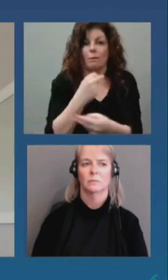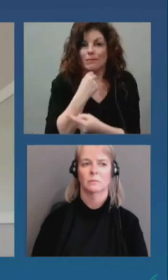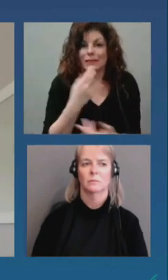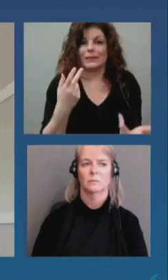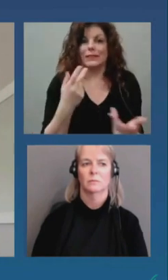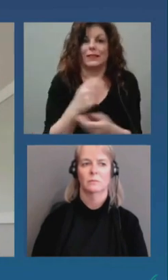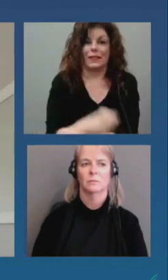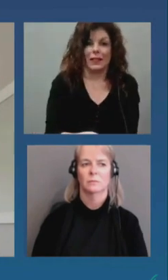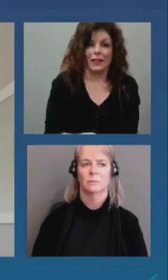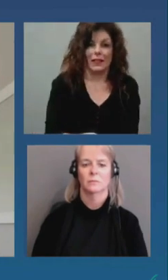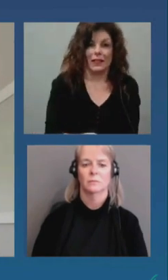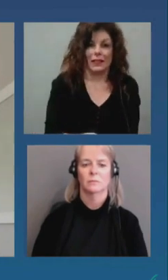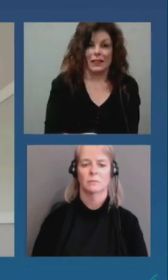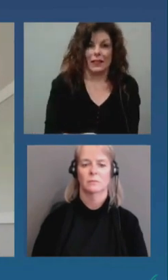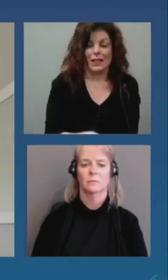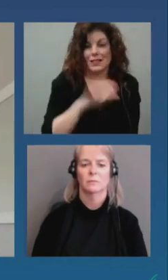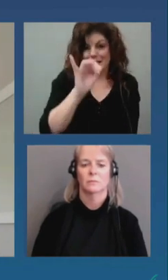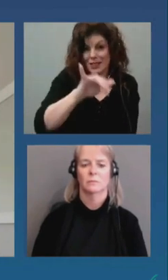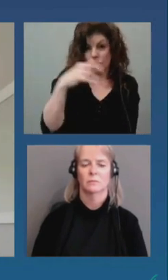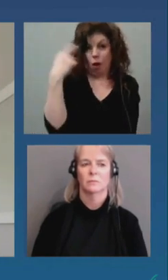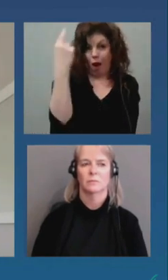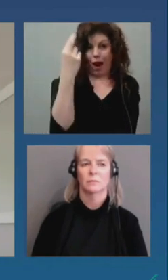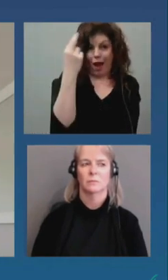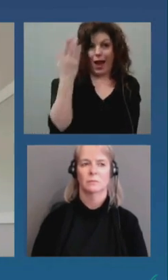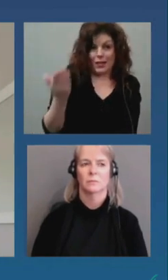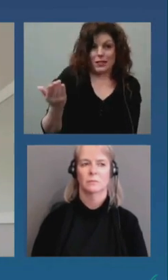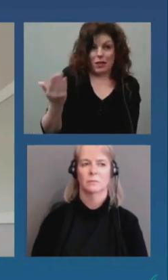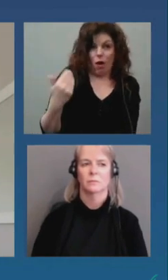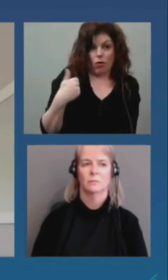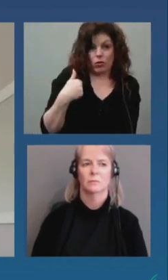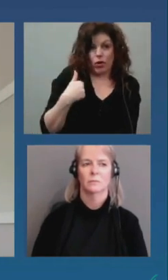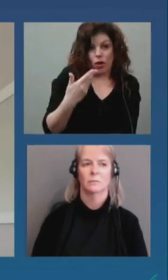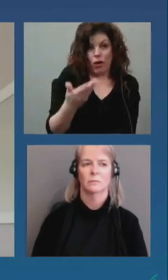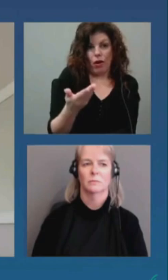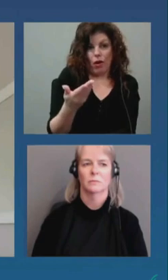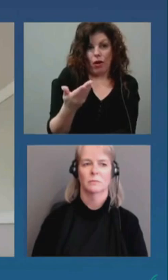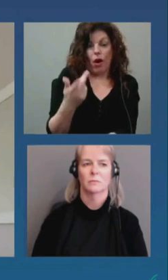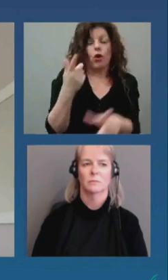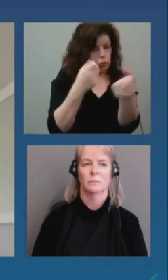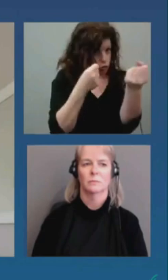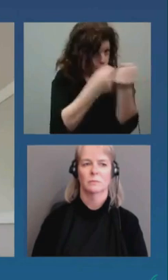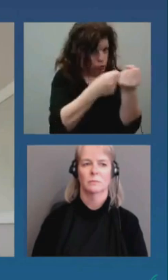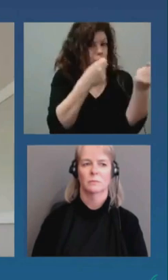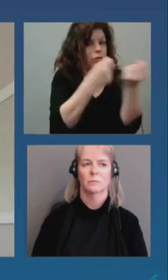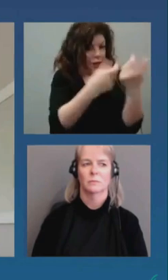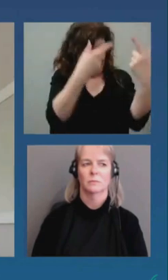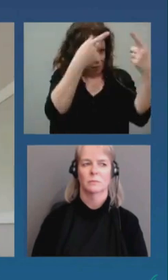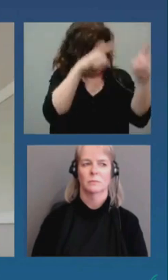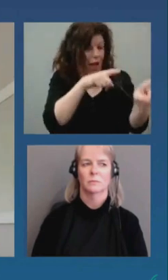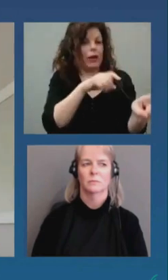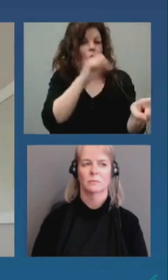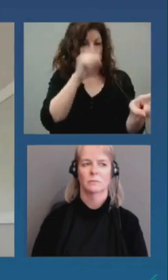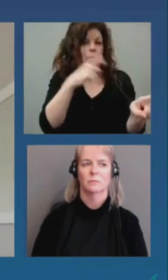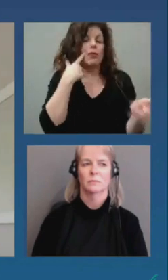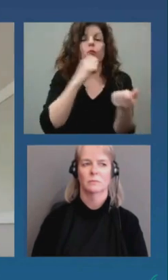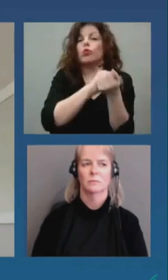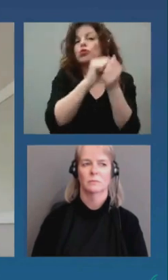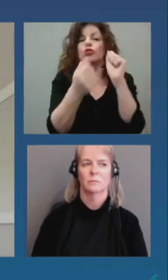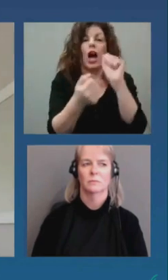c'est pourquoi j'ai donné mon soutien à le changement